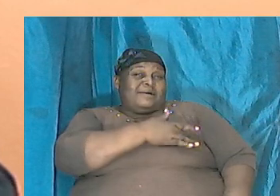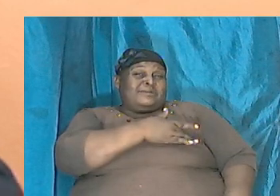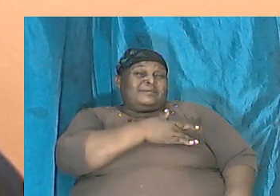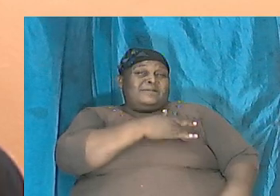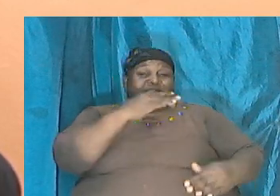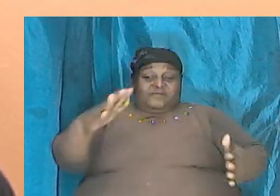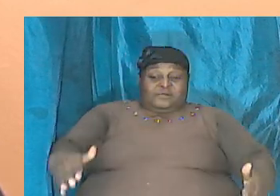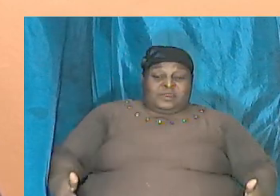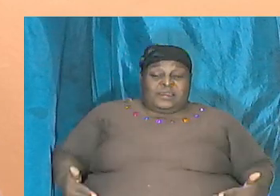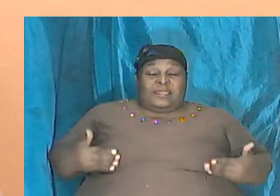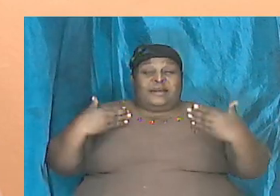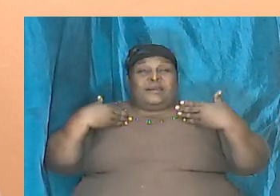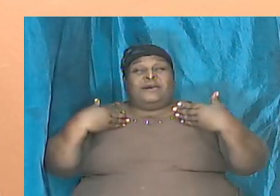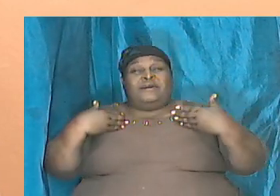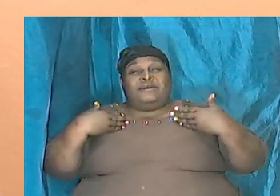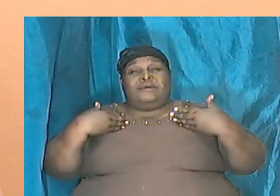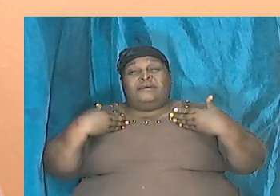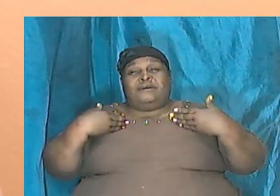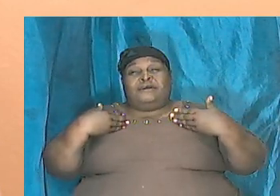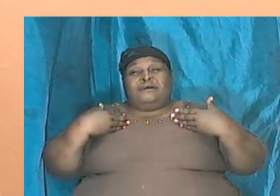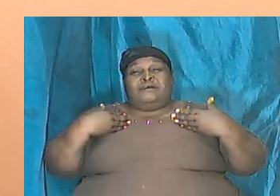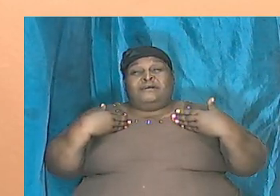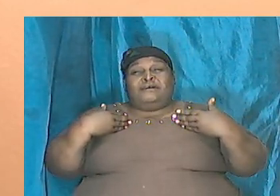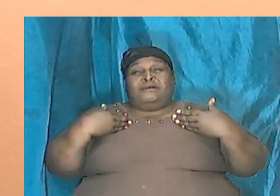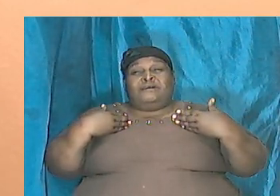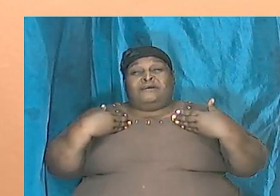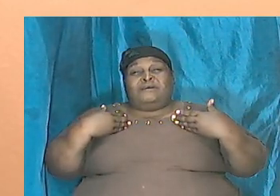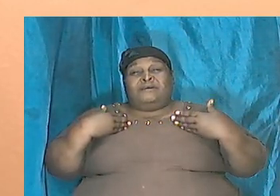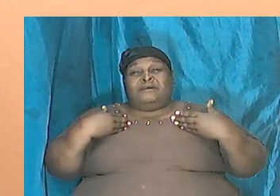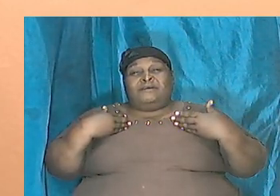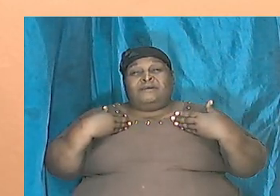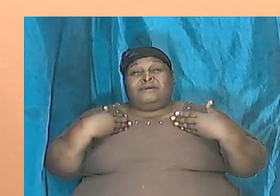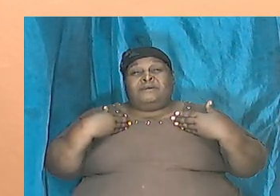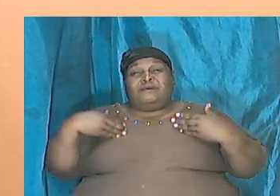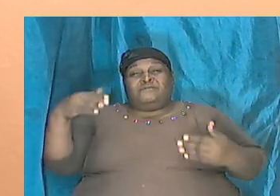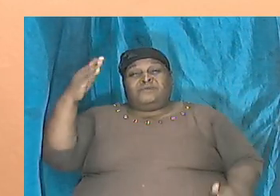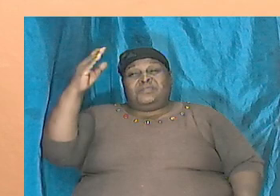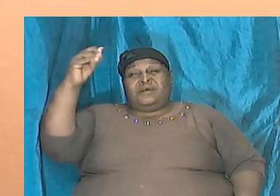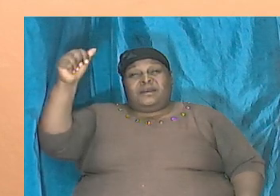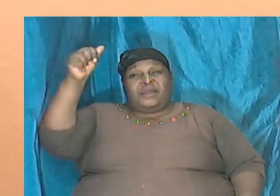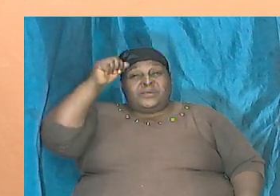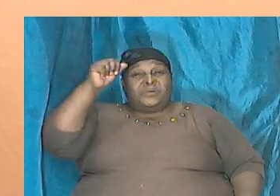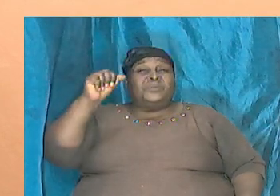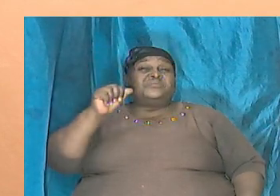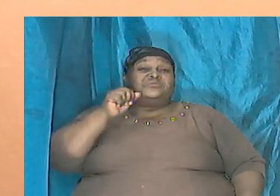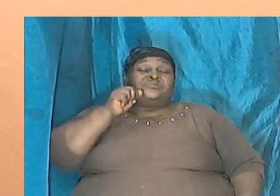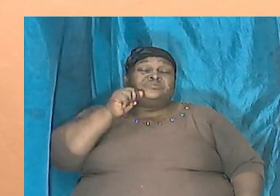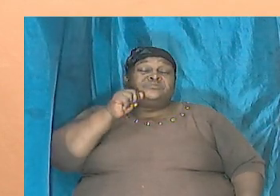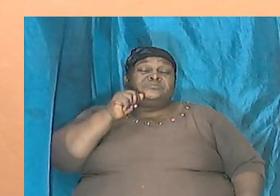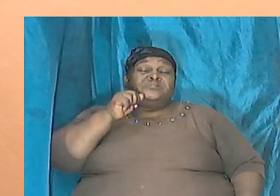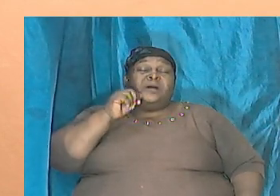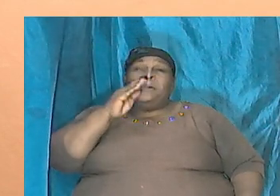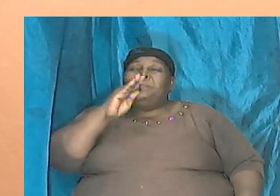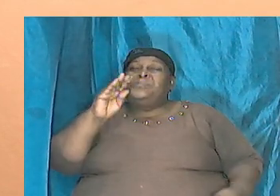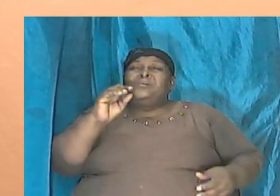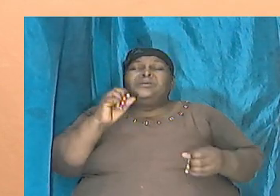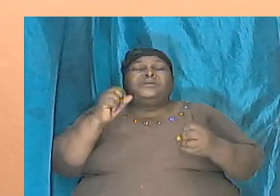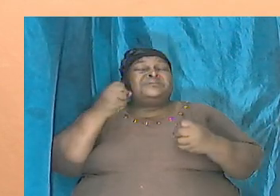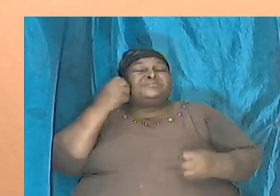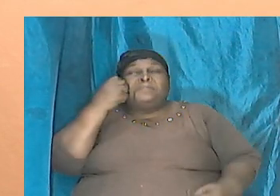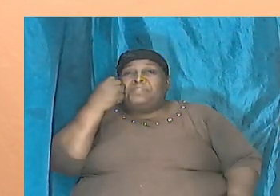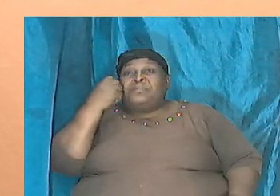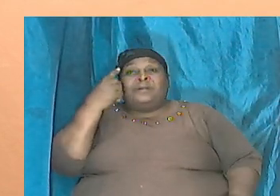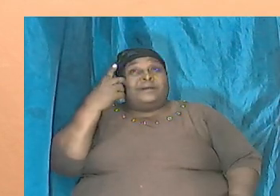of an average individual, we would be surprised at what happened.